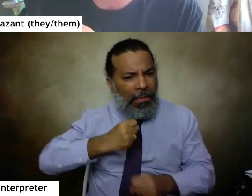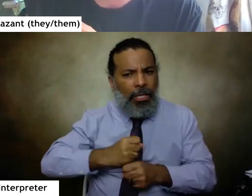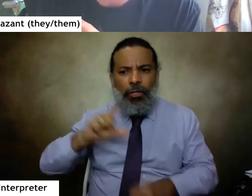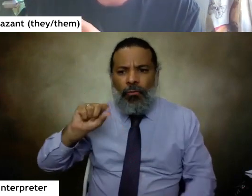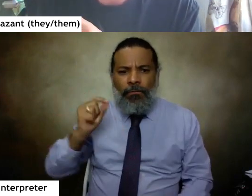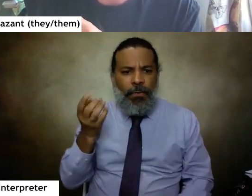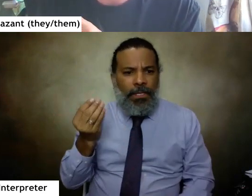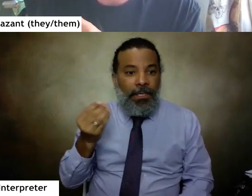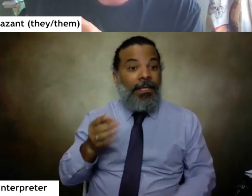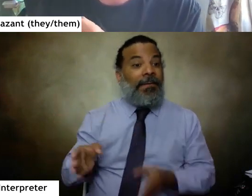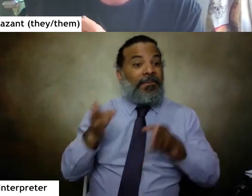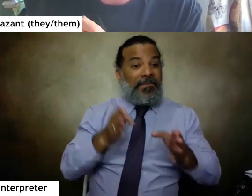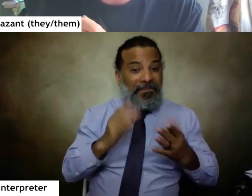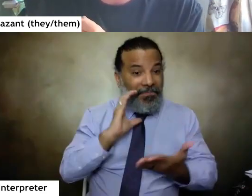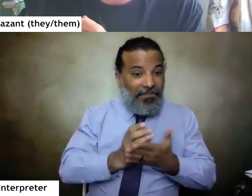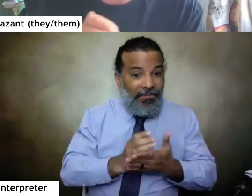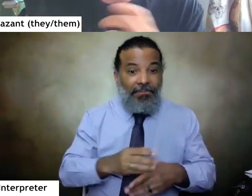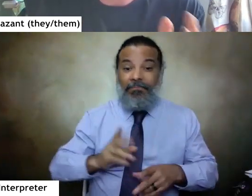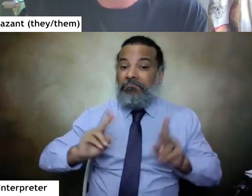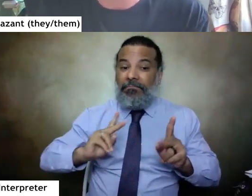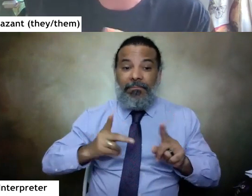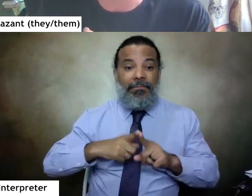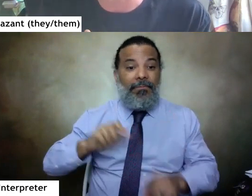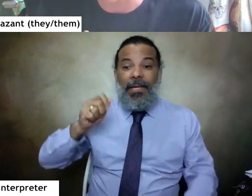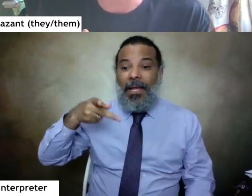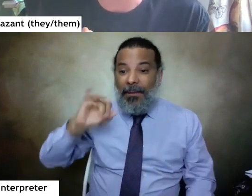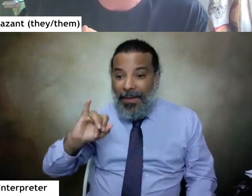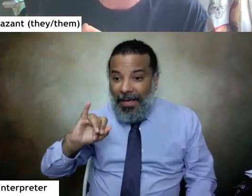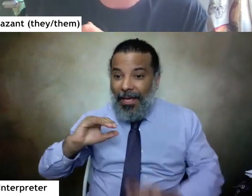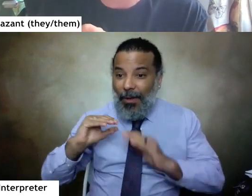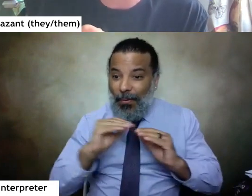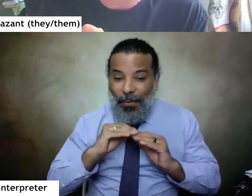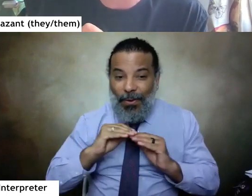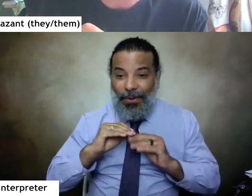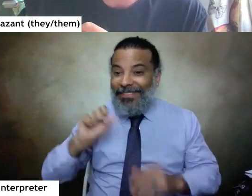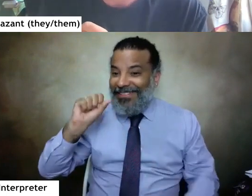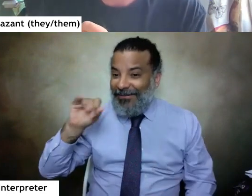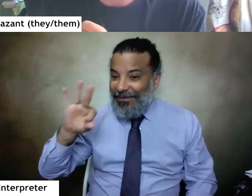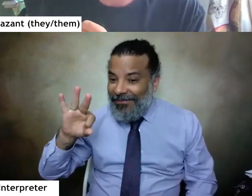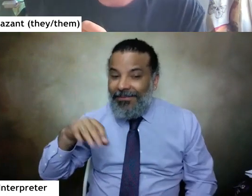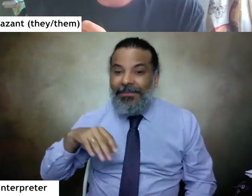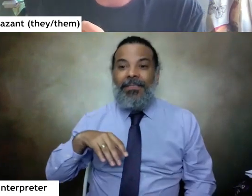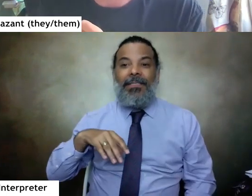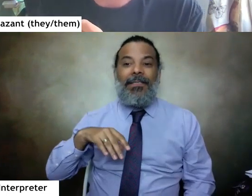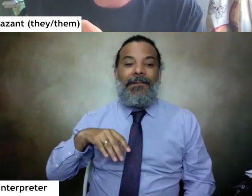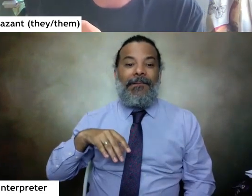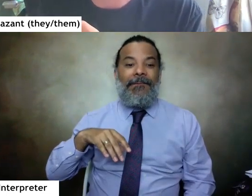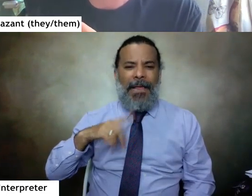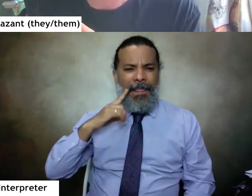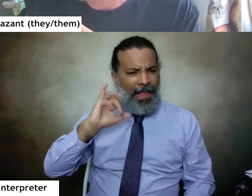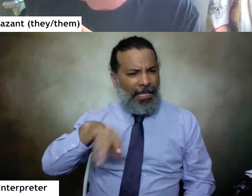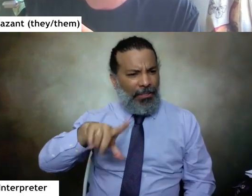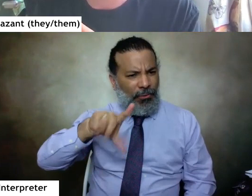folks from API Equality in San Francisco, I think in